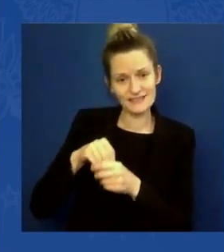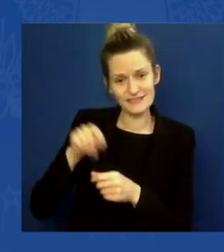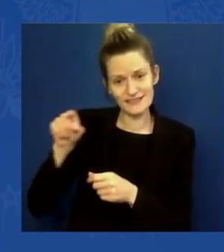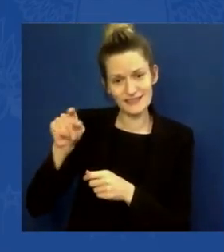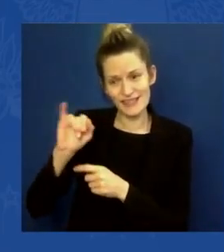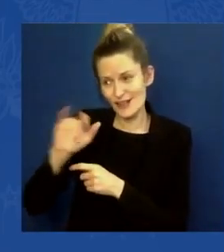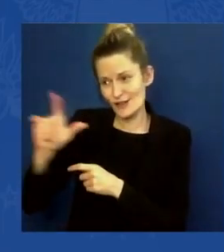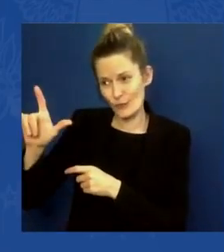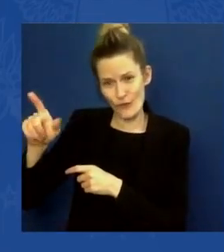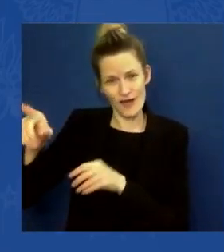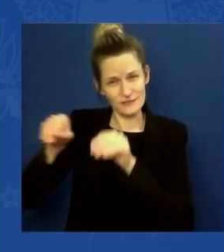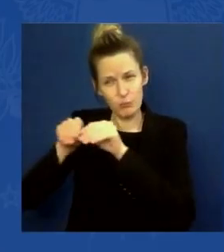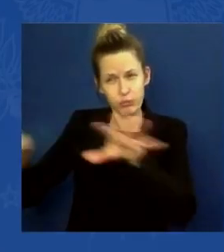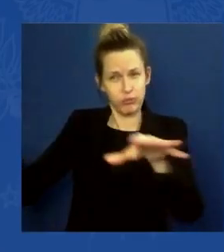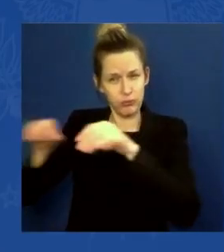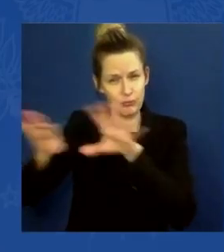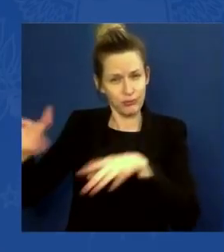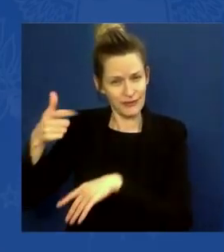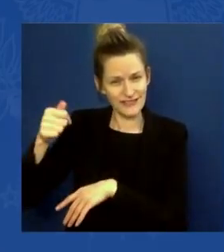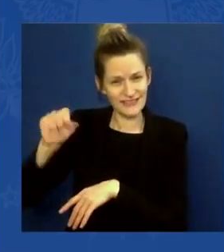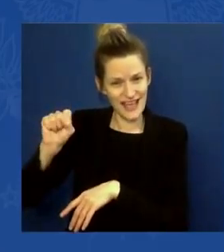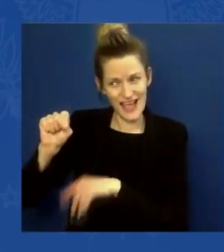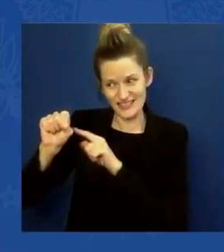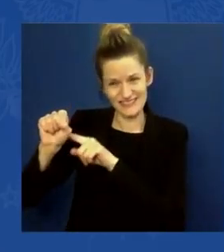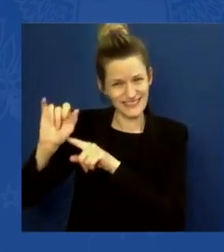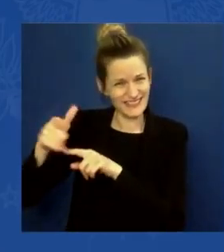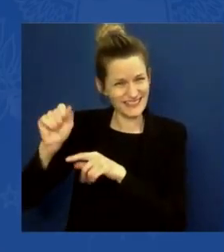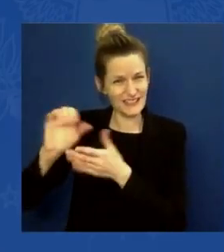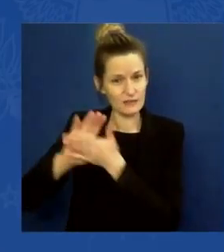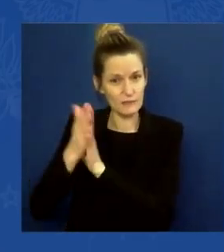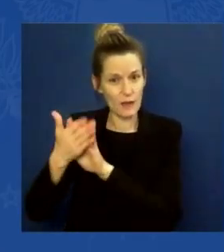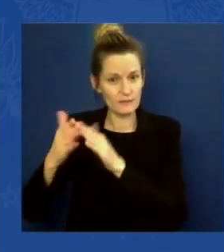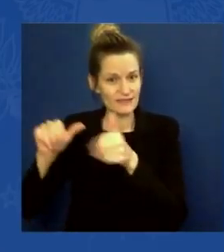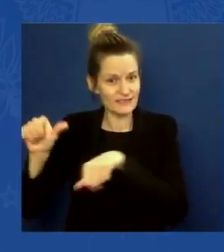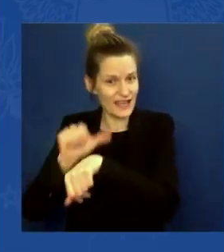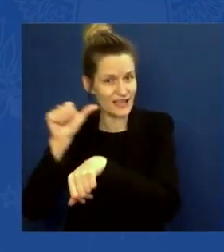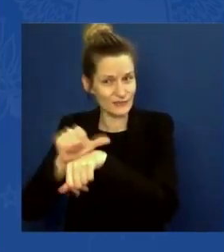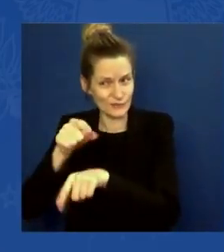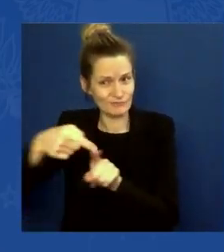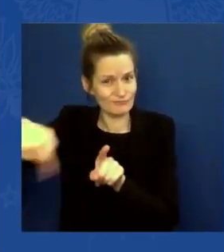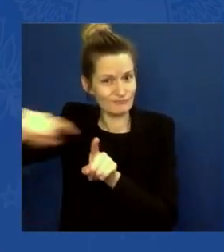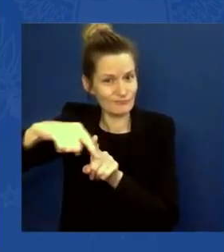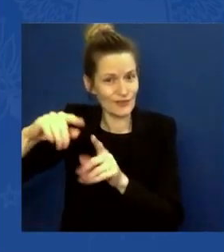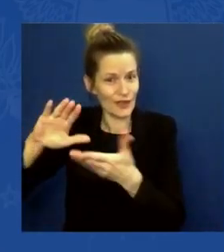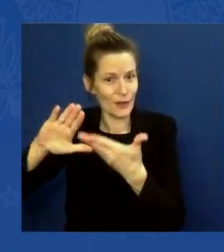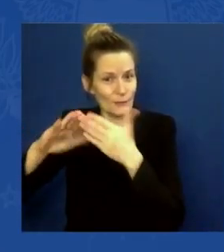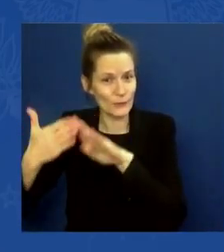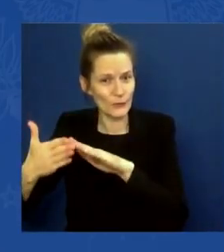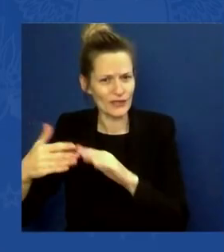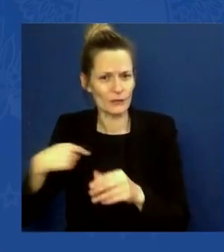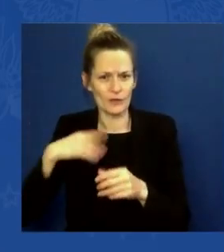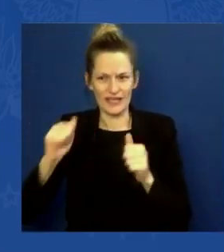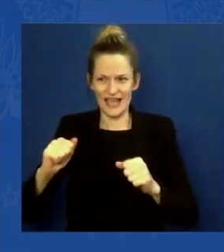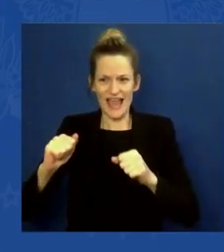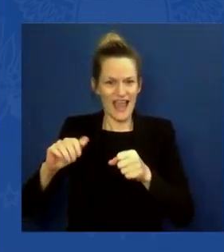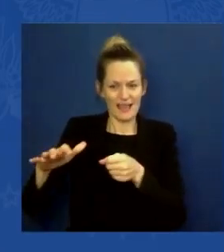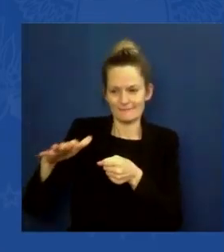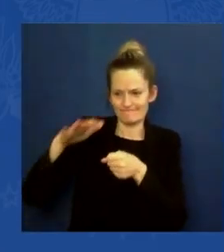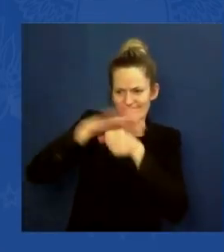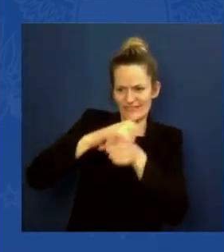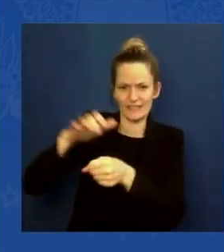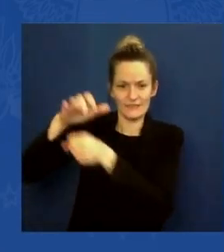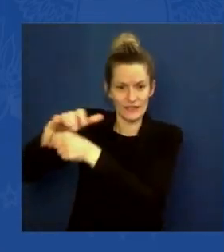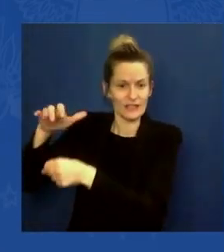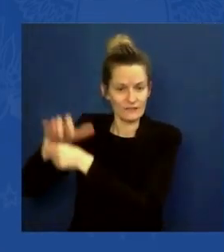get paid the same price for capping them as was to dig them. We're going to provide support to make our communities, including tribal nations, much more